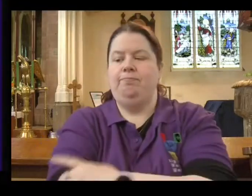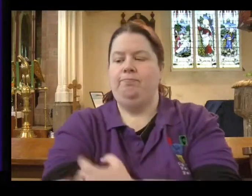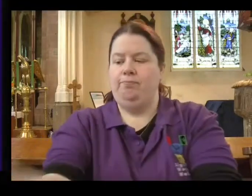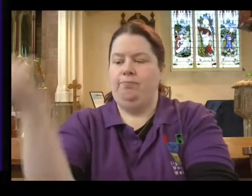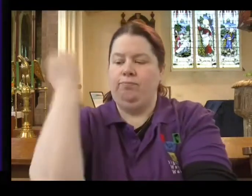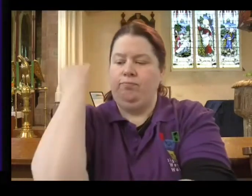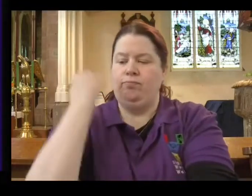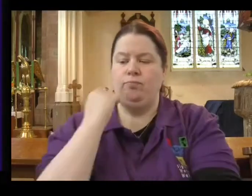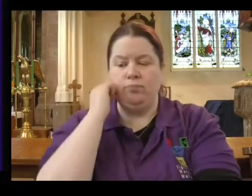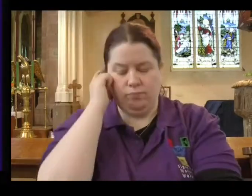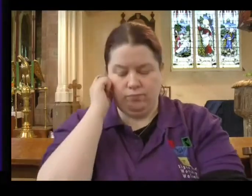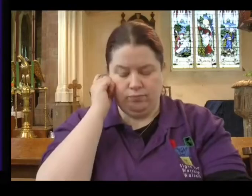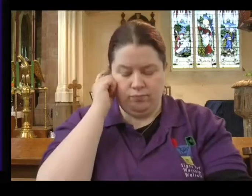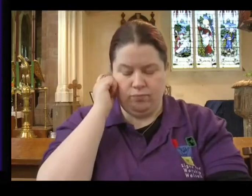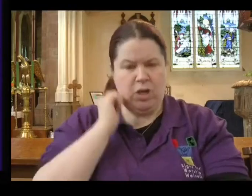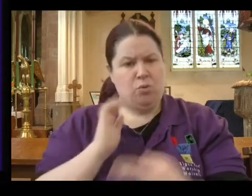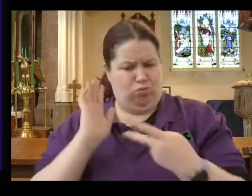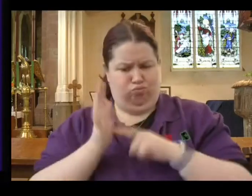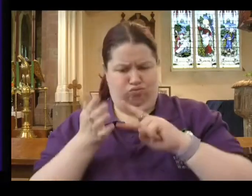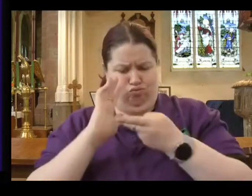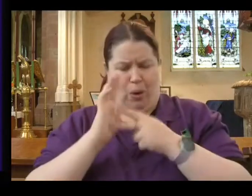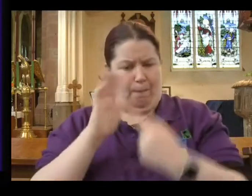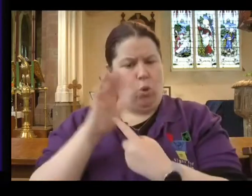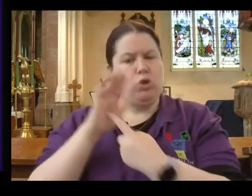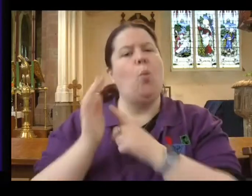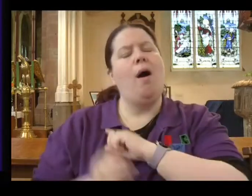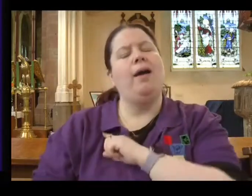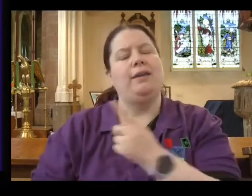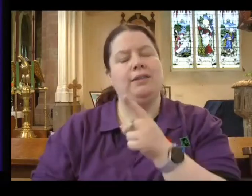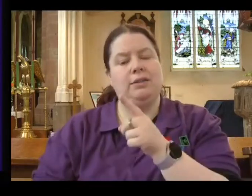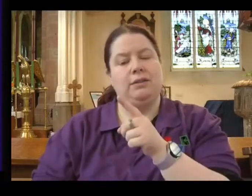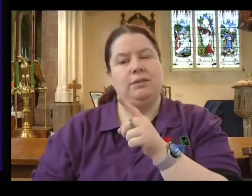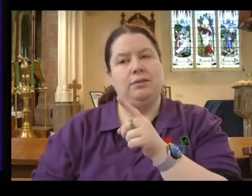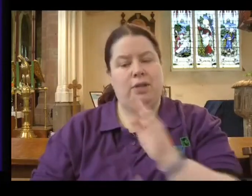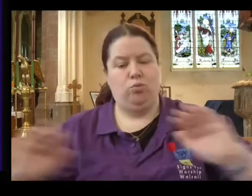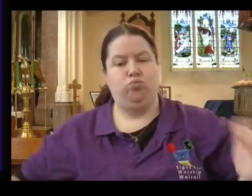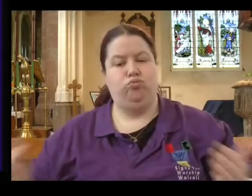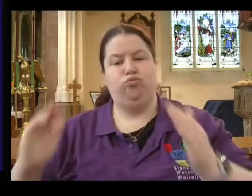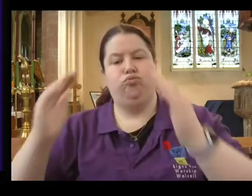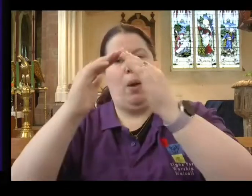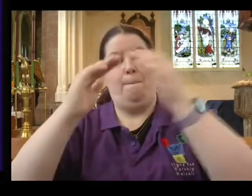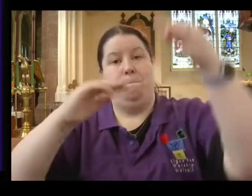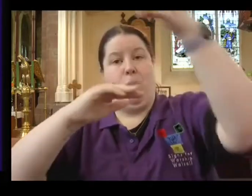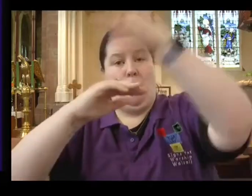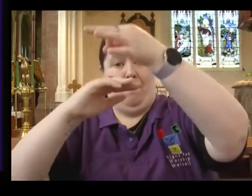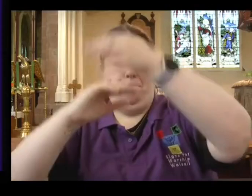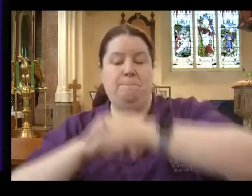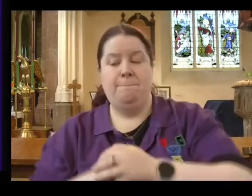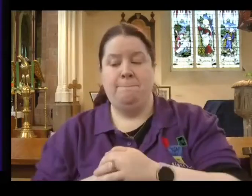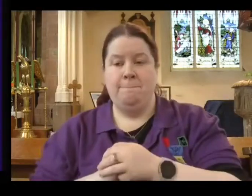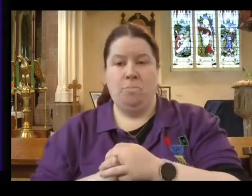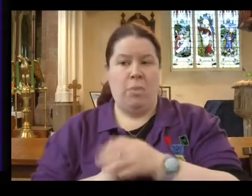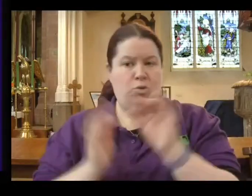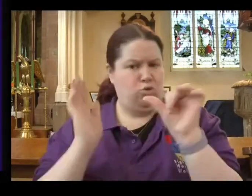important and strategically important was due to the fact that it was built on a mountain. It was viewed as